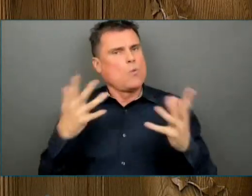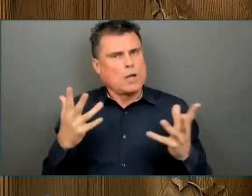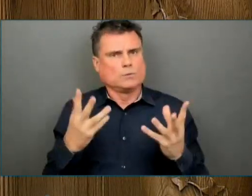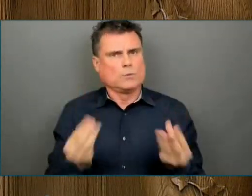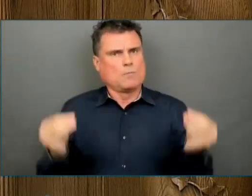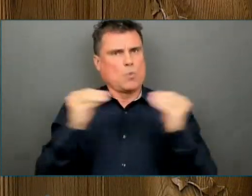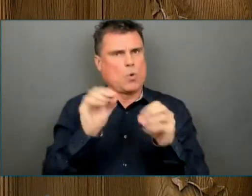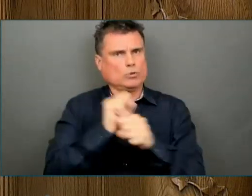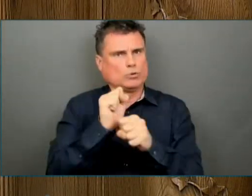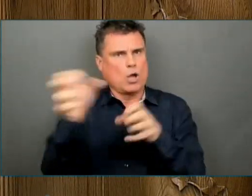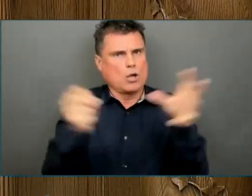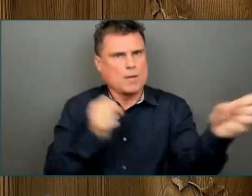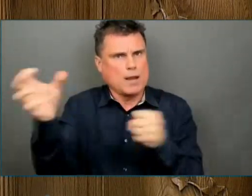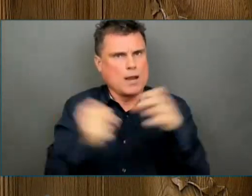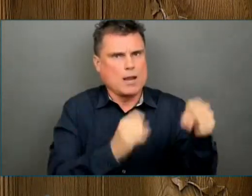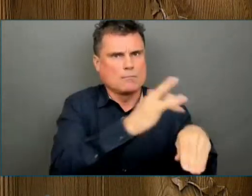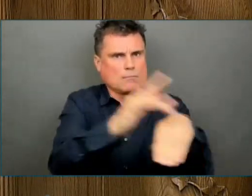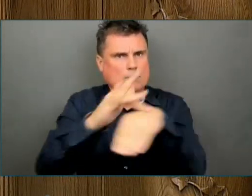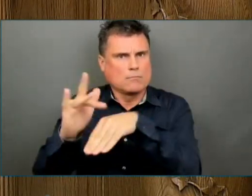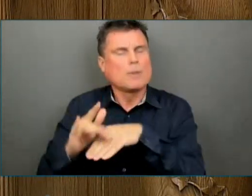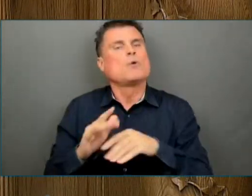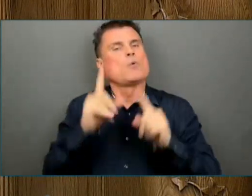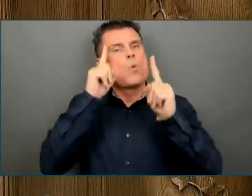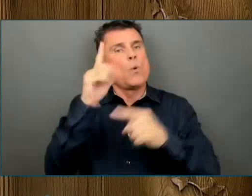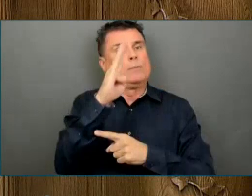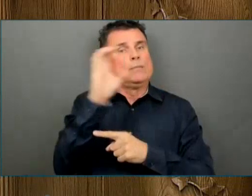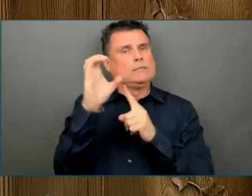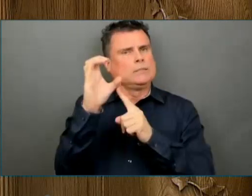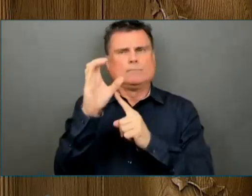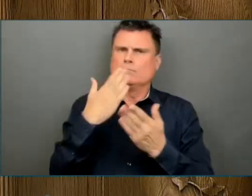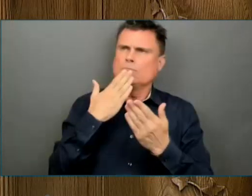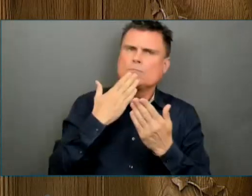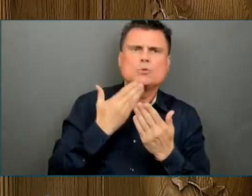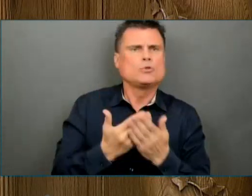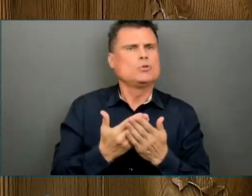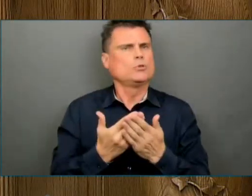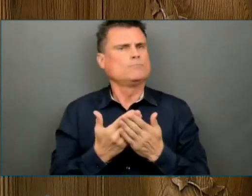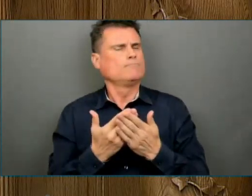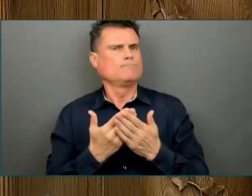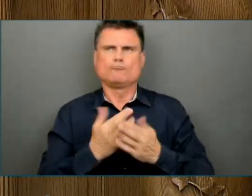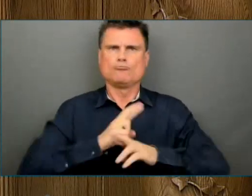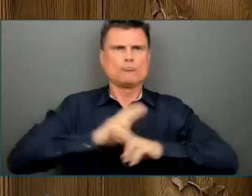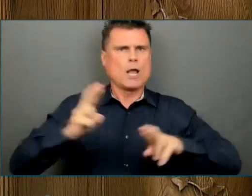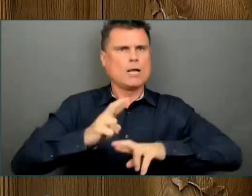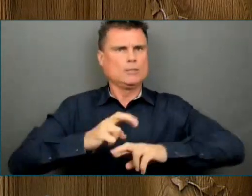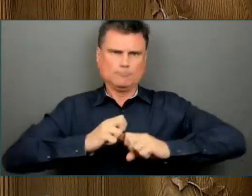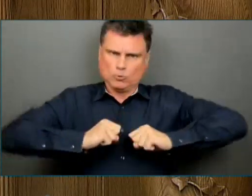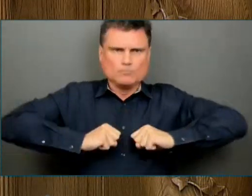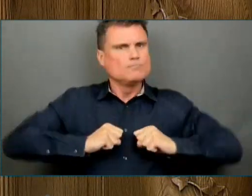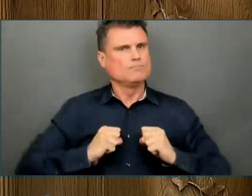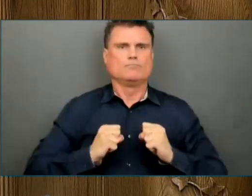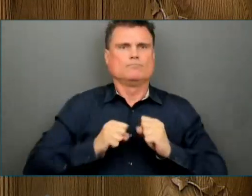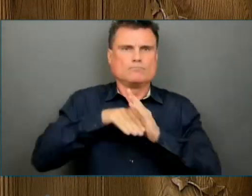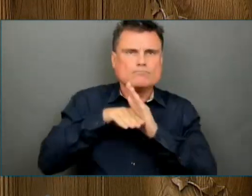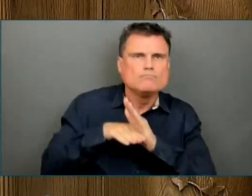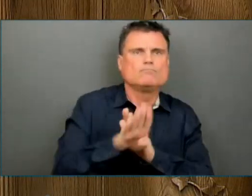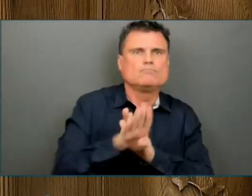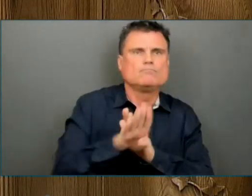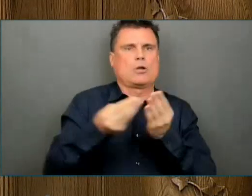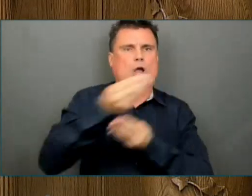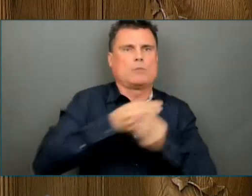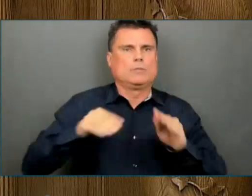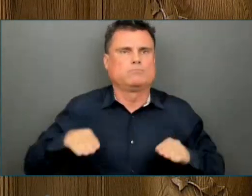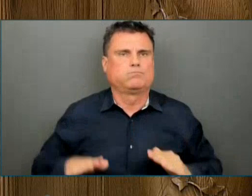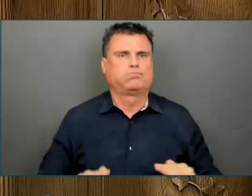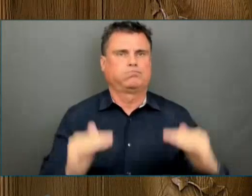to come back even stronger once we have put the pandemic behind us. Later this month, your government